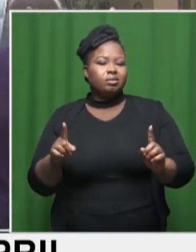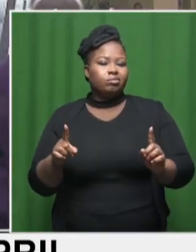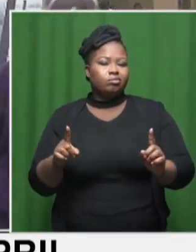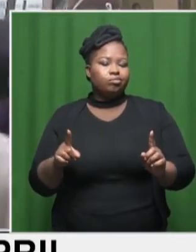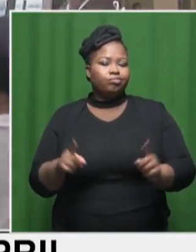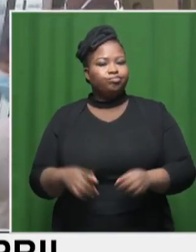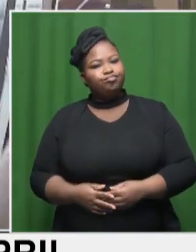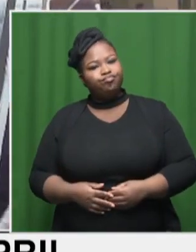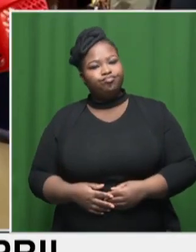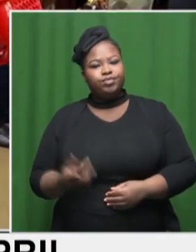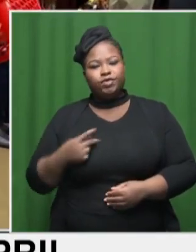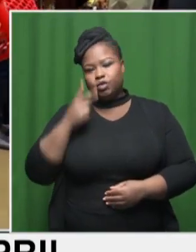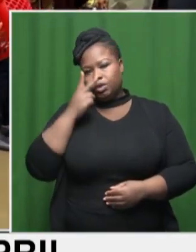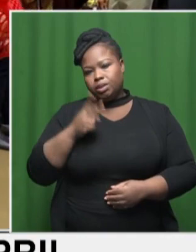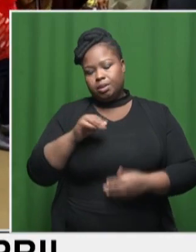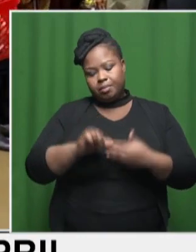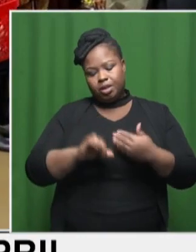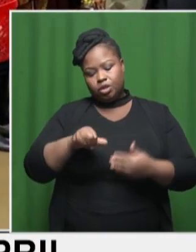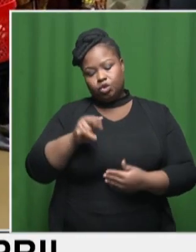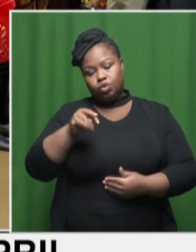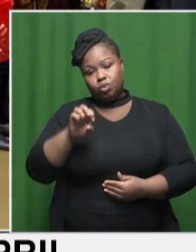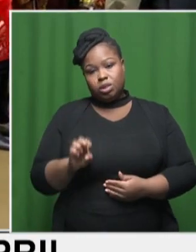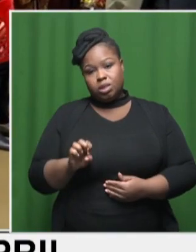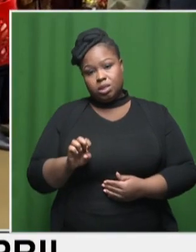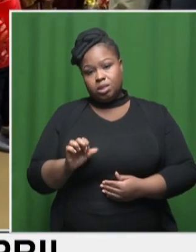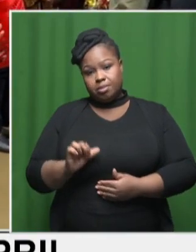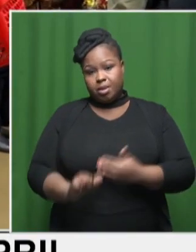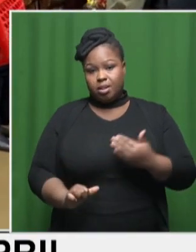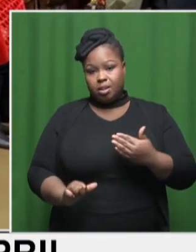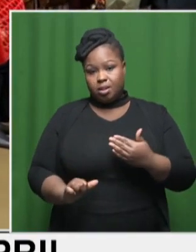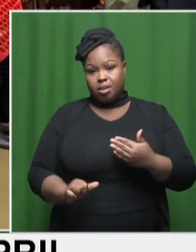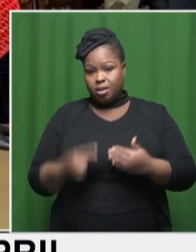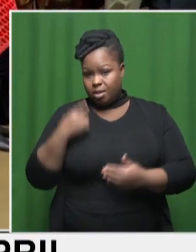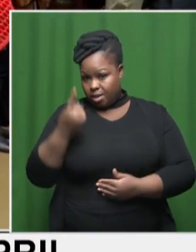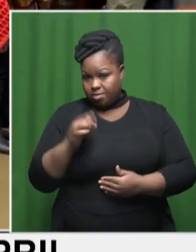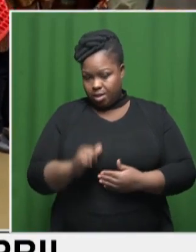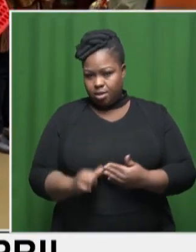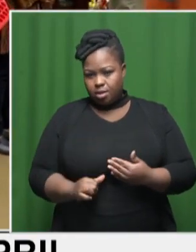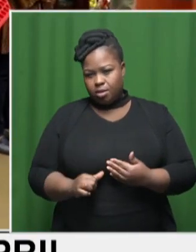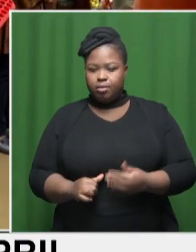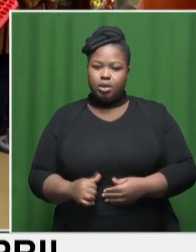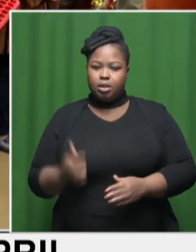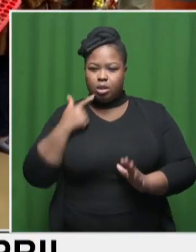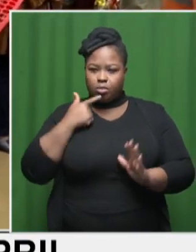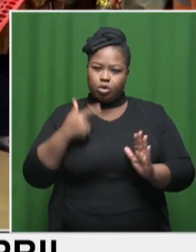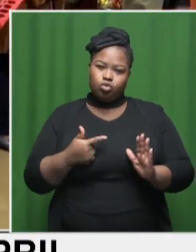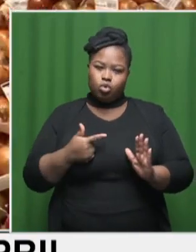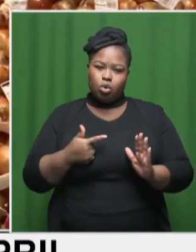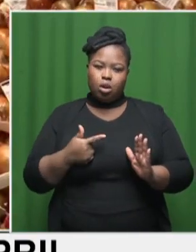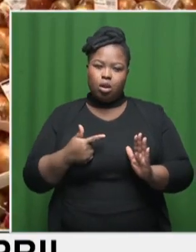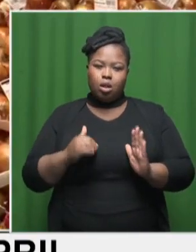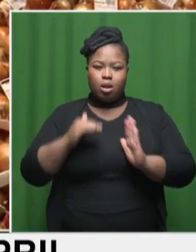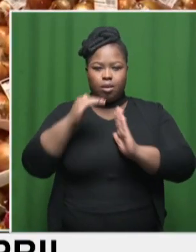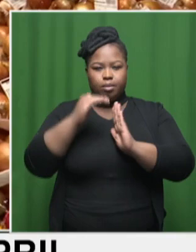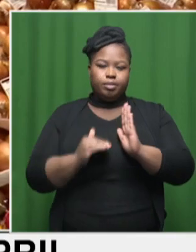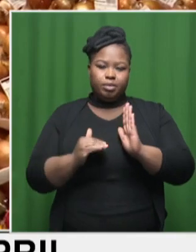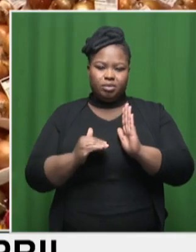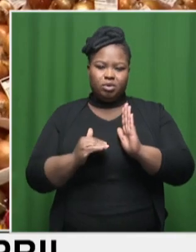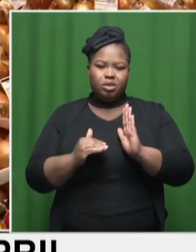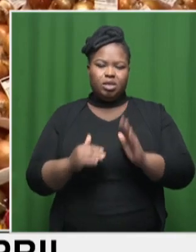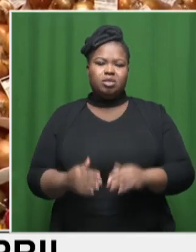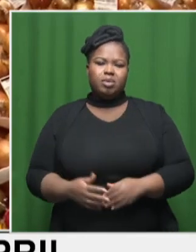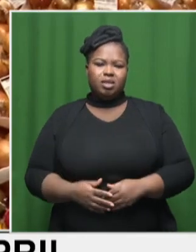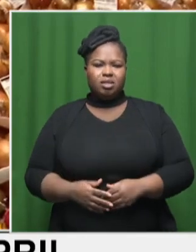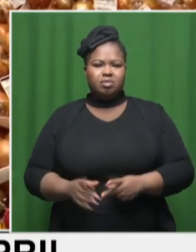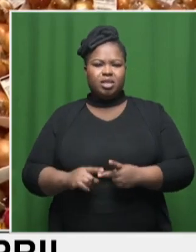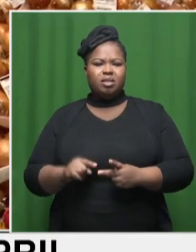But, you know, if we look at June, which would be the next month we're going to measure, fuel prices have come down in June. So that